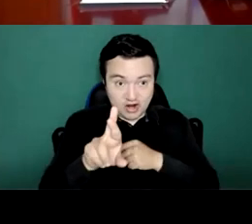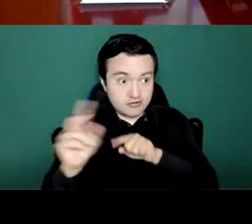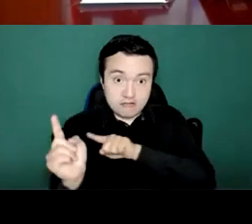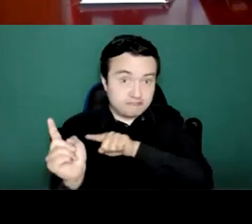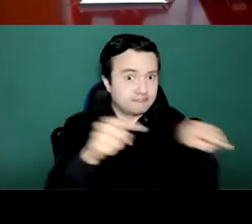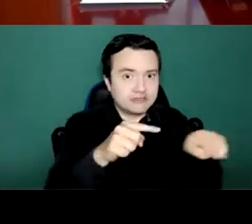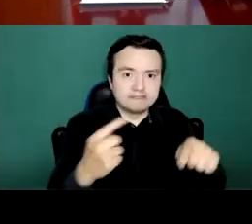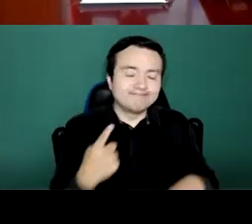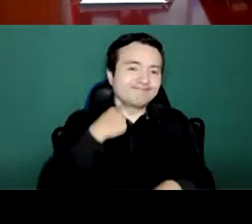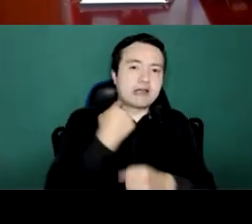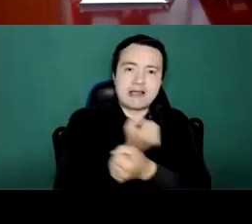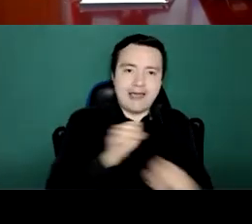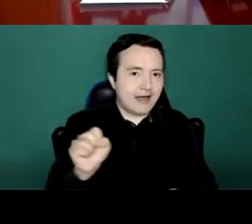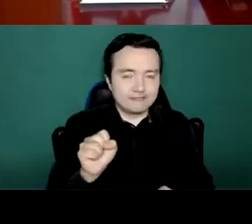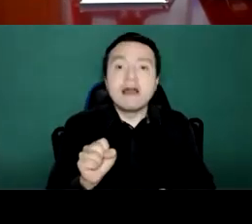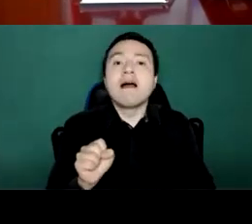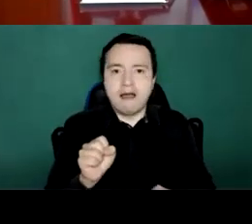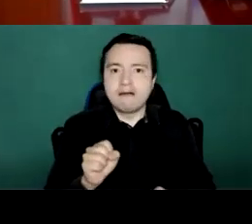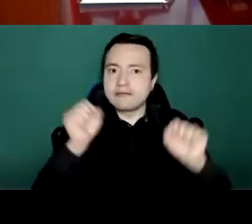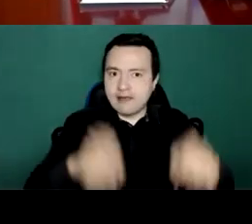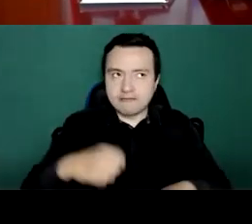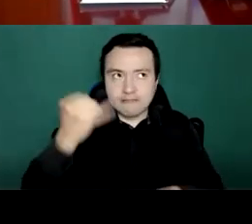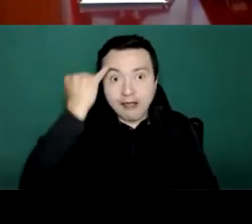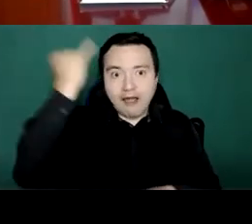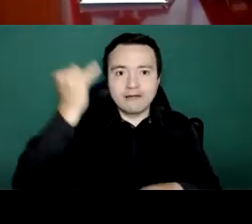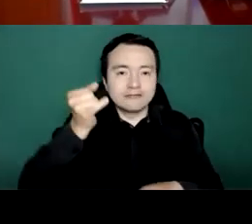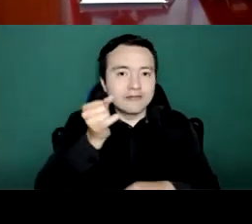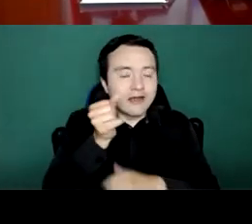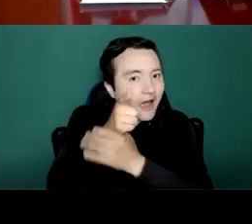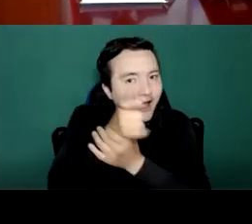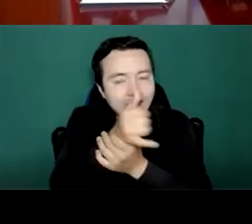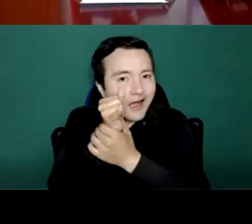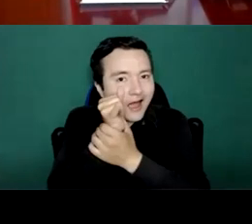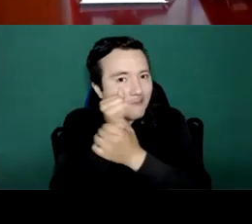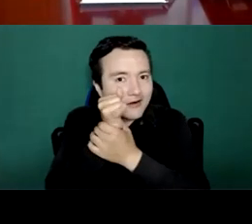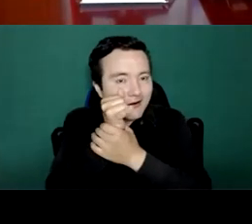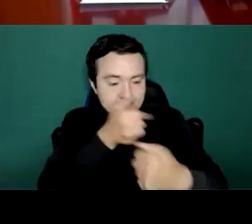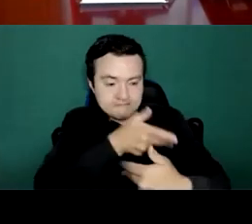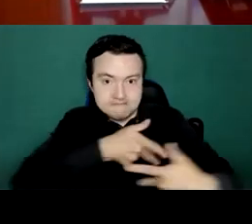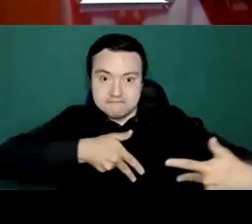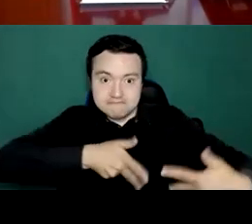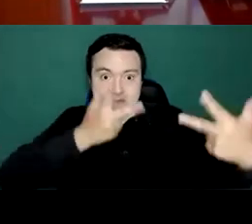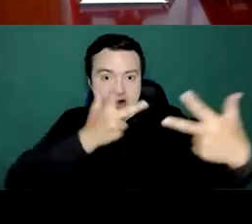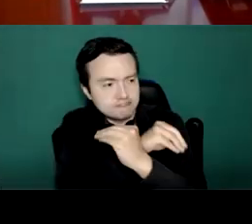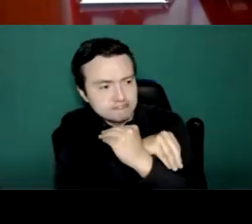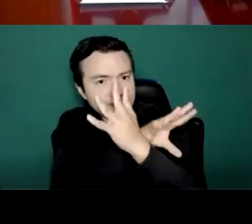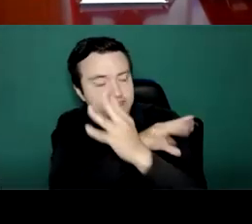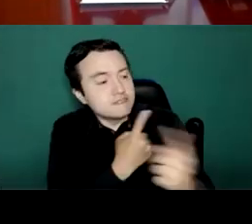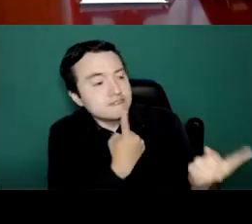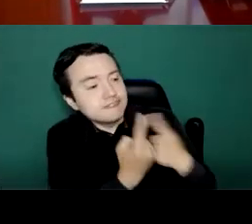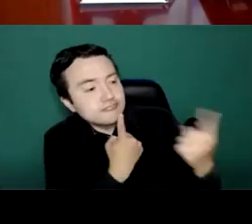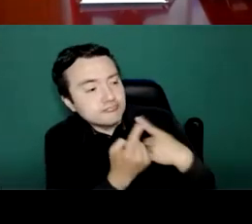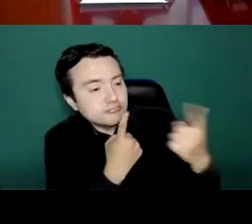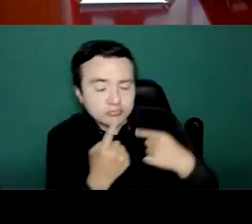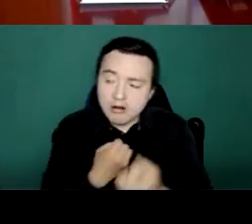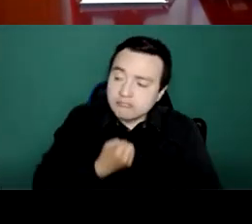becomes important. Innovations. This COVID-19 pandemic is going to force us to innovate.